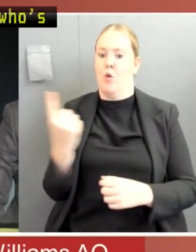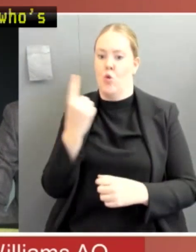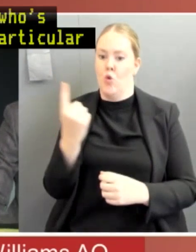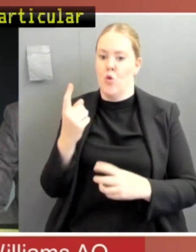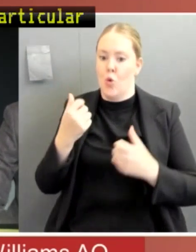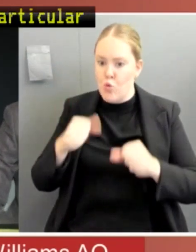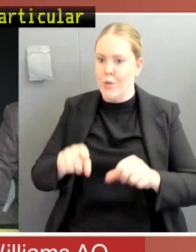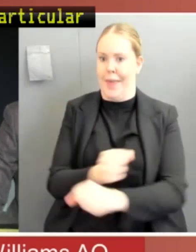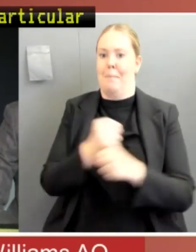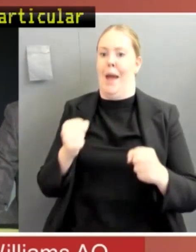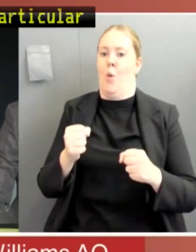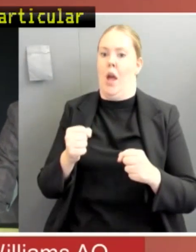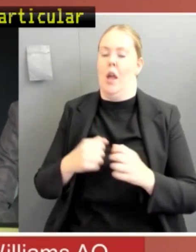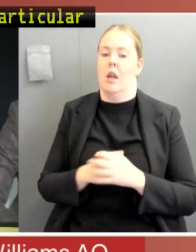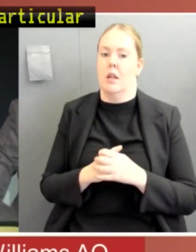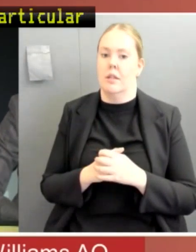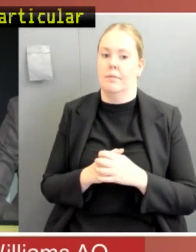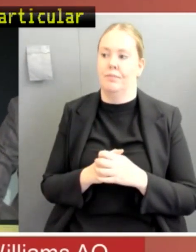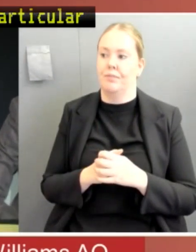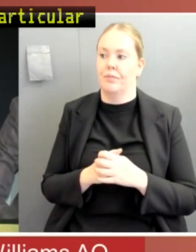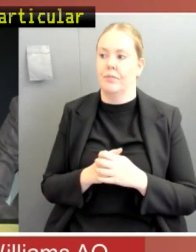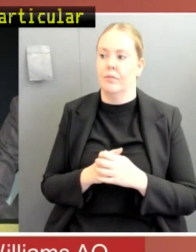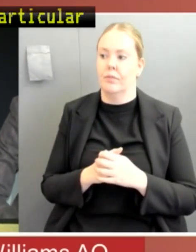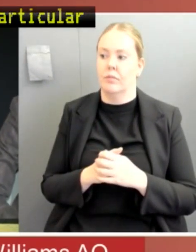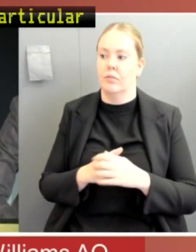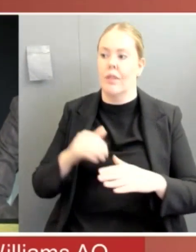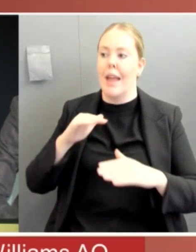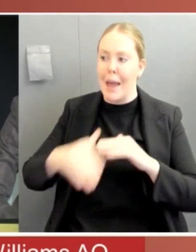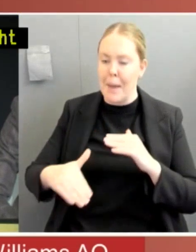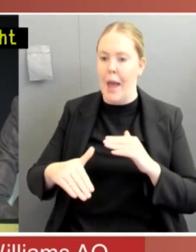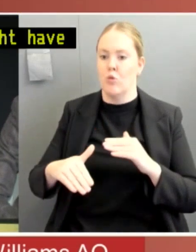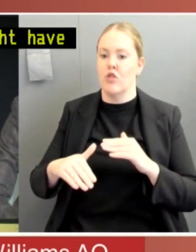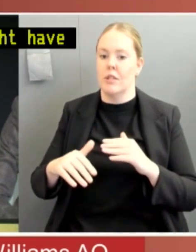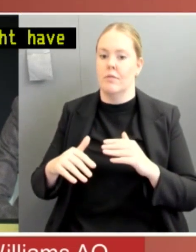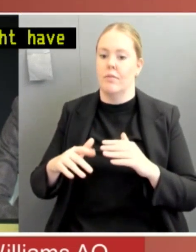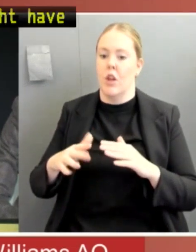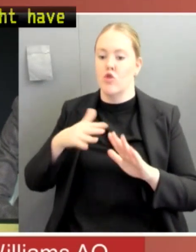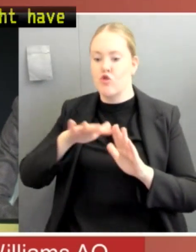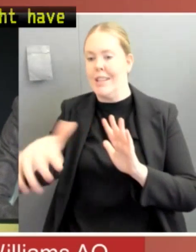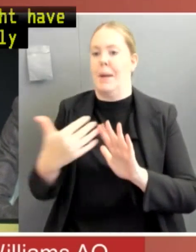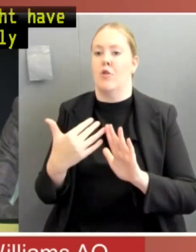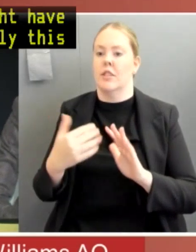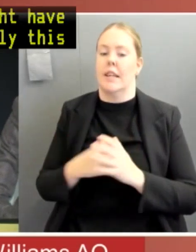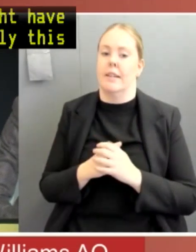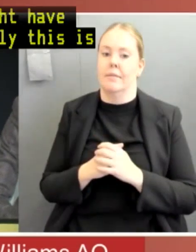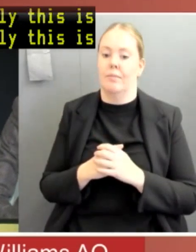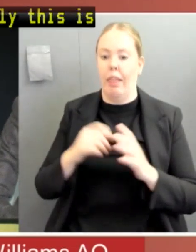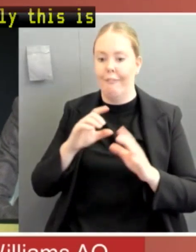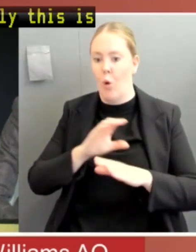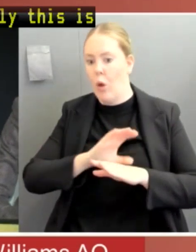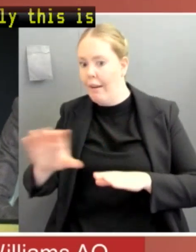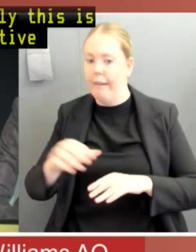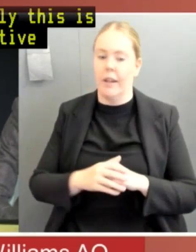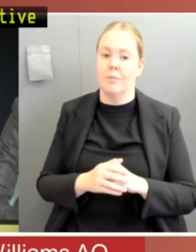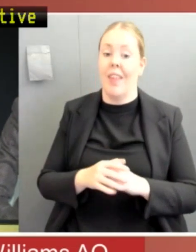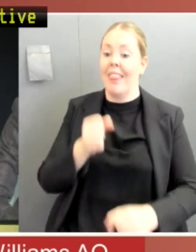might have done more, but, realistically, this is a problem within the executive itself. And, if nothing else, the Governor-General